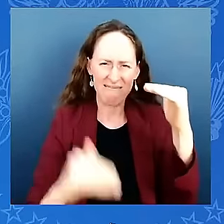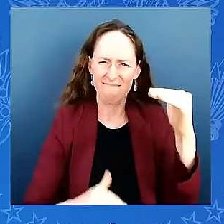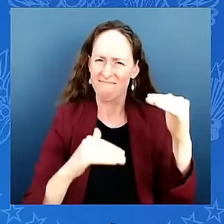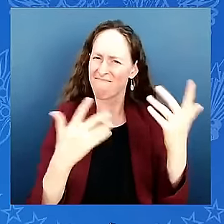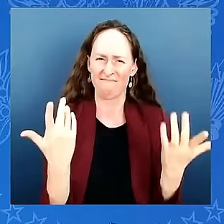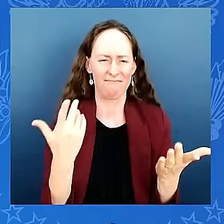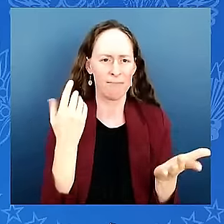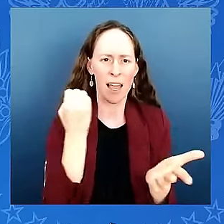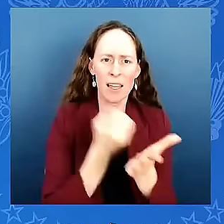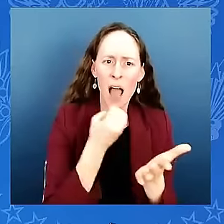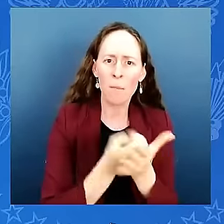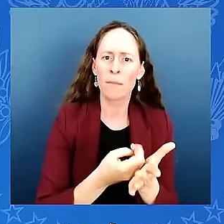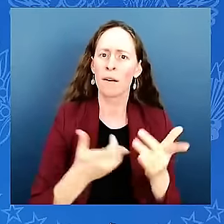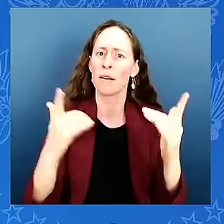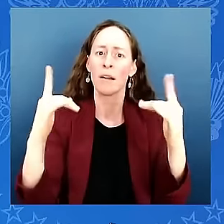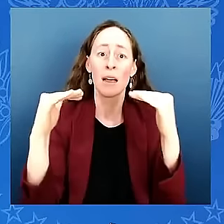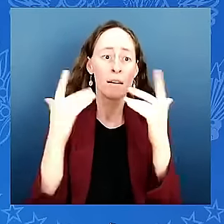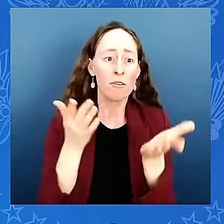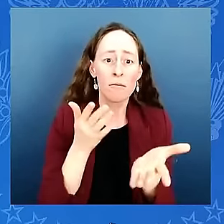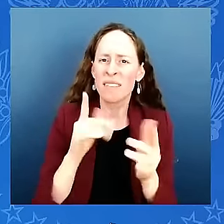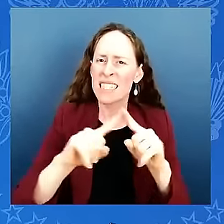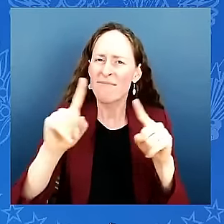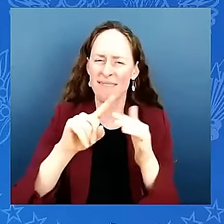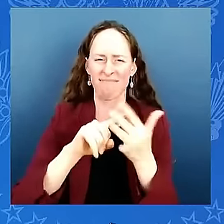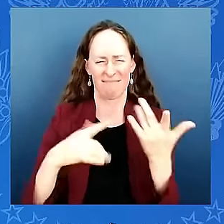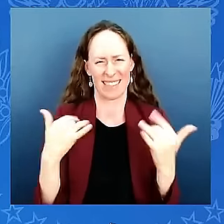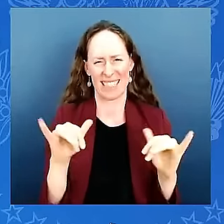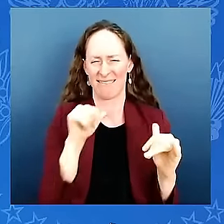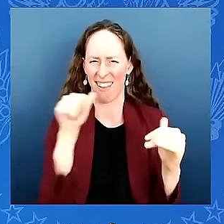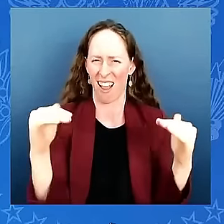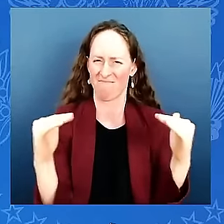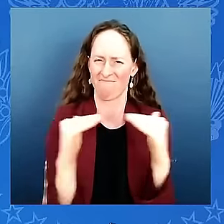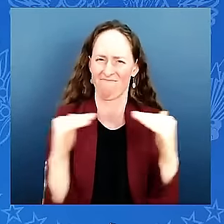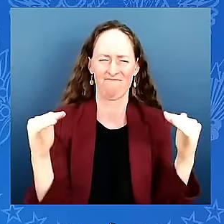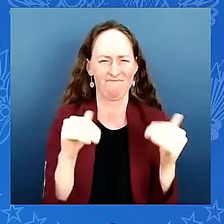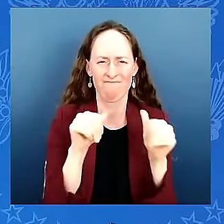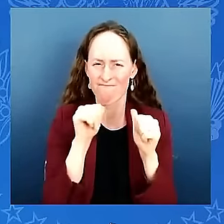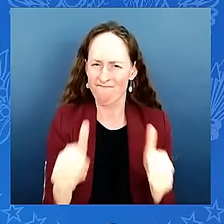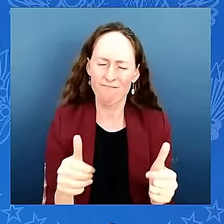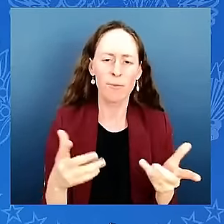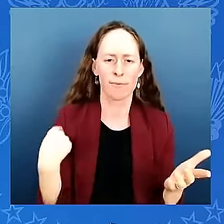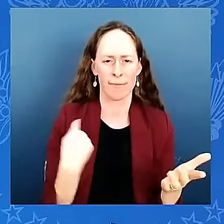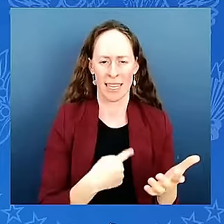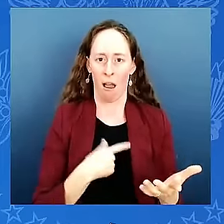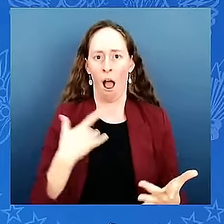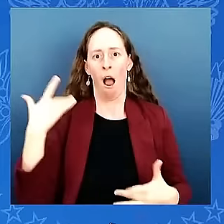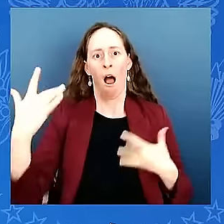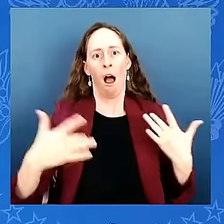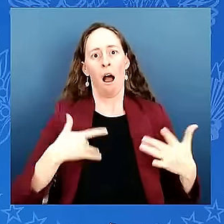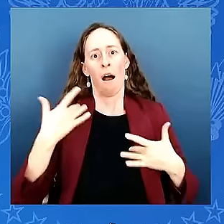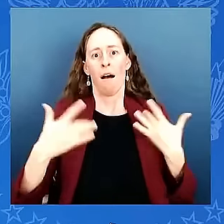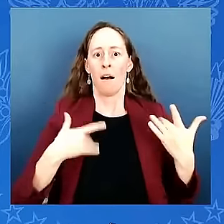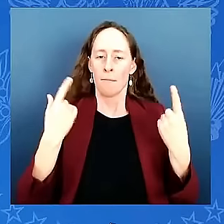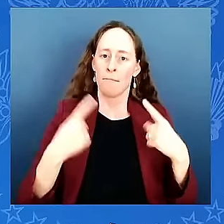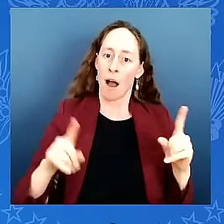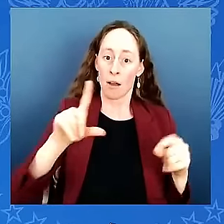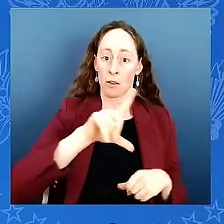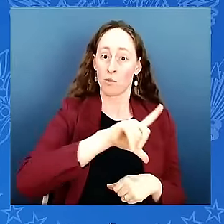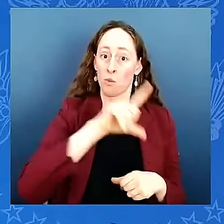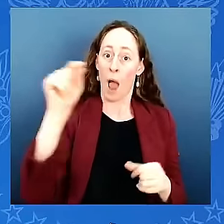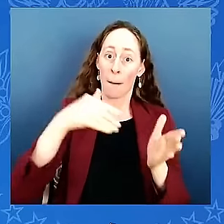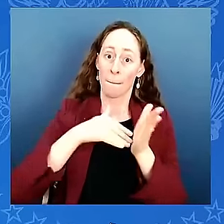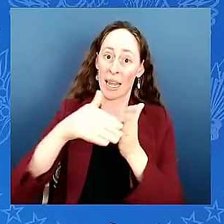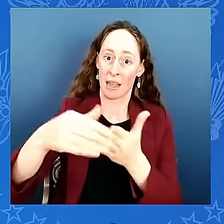we were so excited to receive a 20 million dollar grant um as part of the distressed area